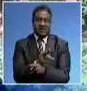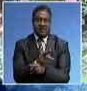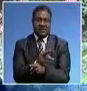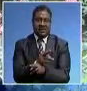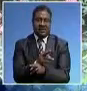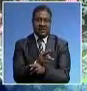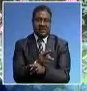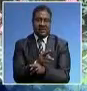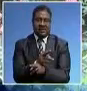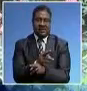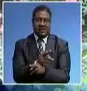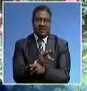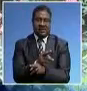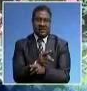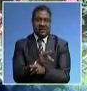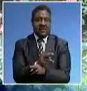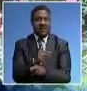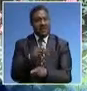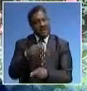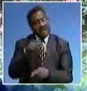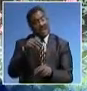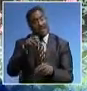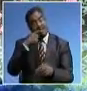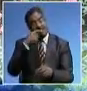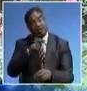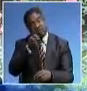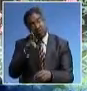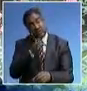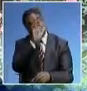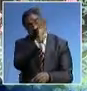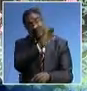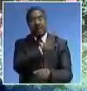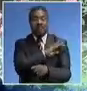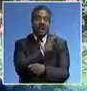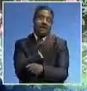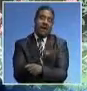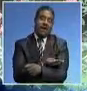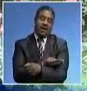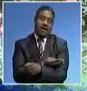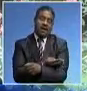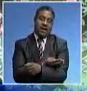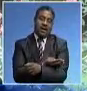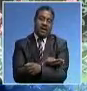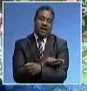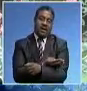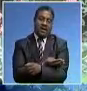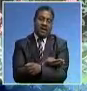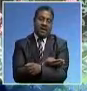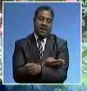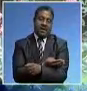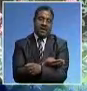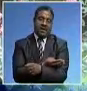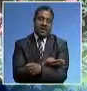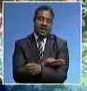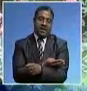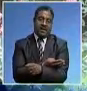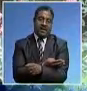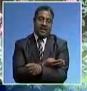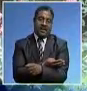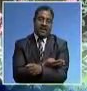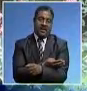and use that privilege that he has to ensure that